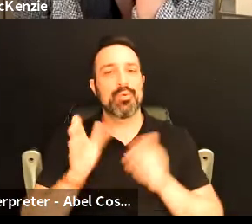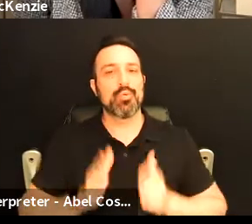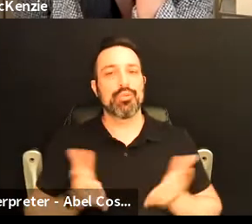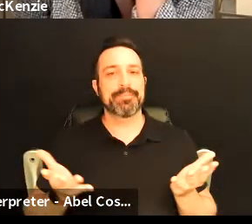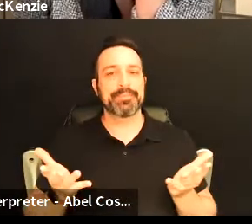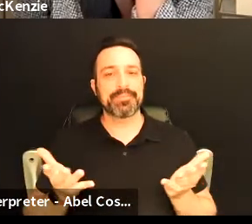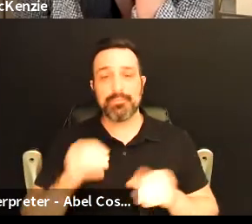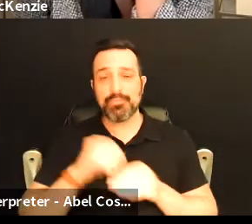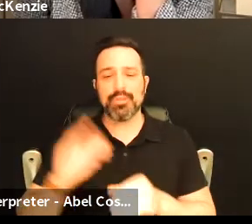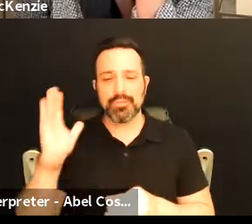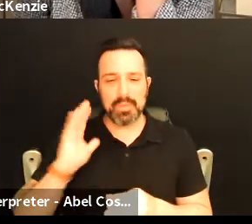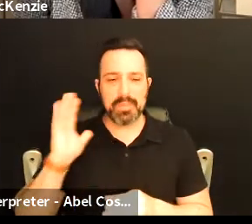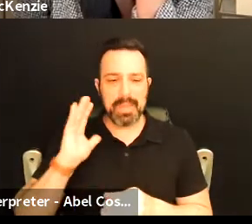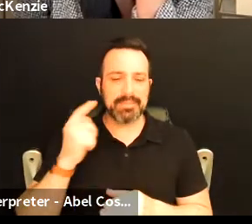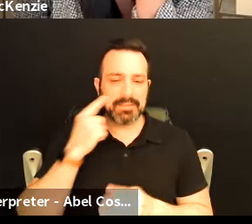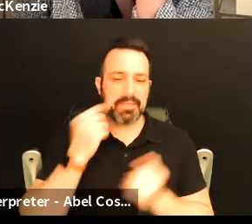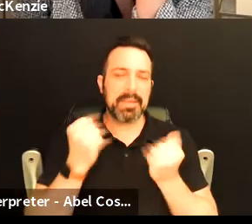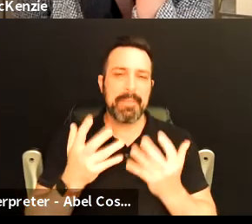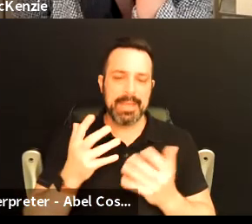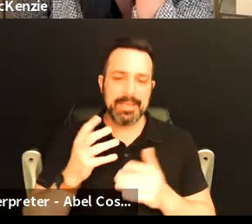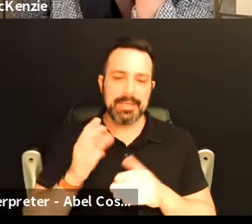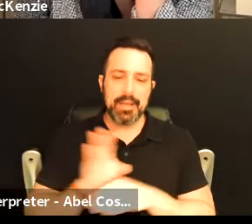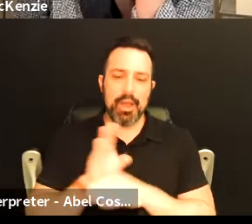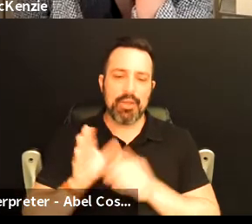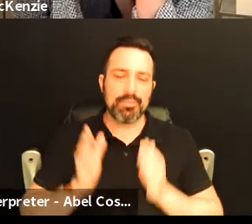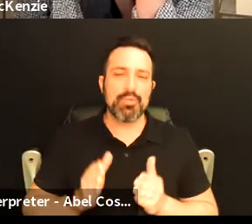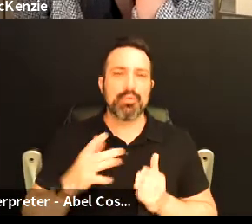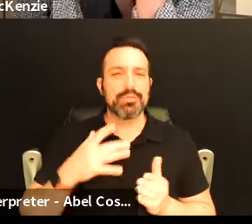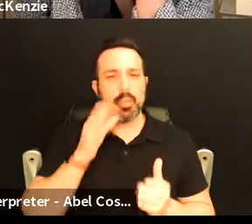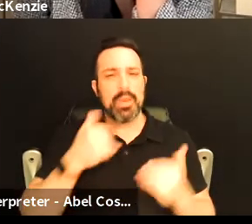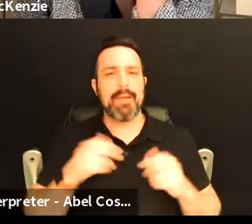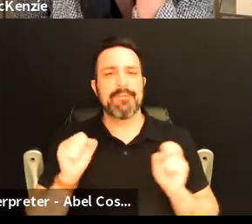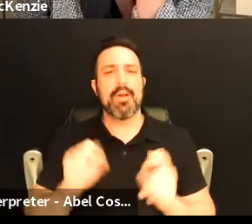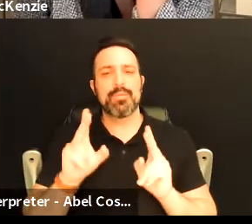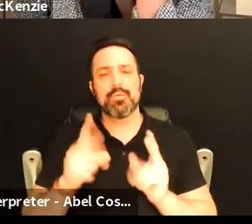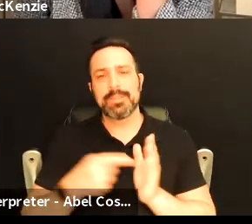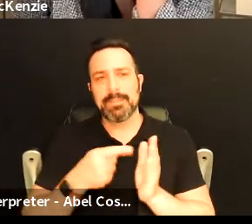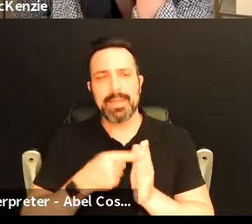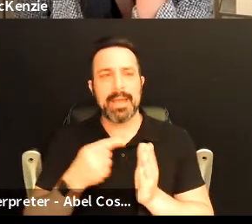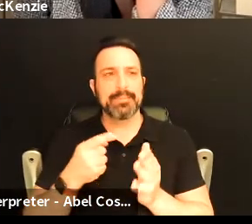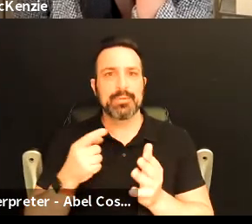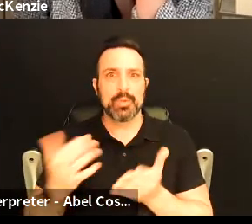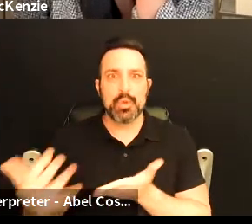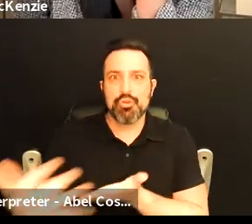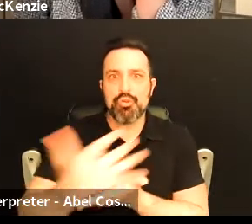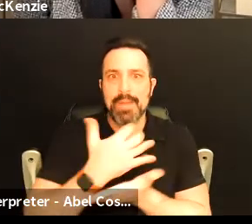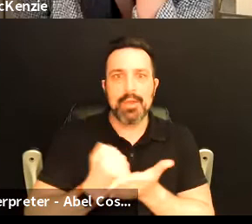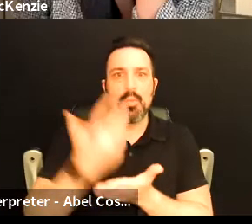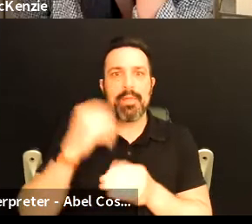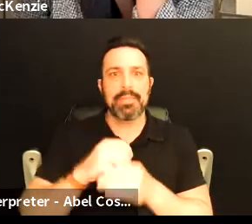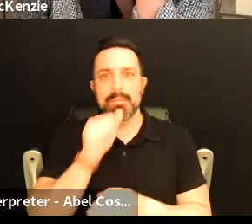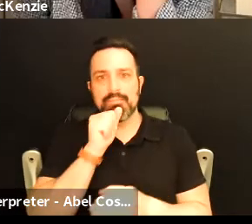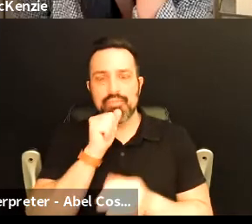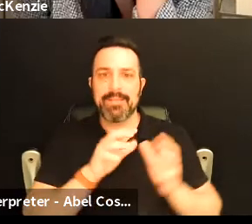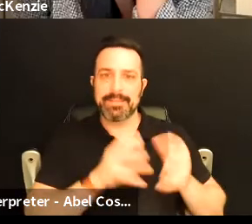So in the past you know I think many entrepreneurs would have an opportunity sometimes to accumulate wealth in the private sector and then